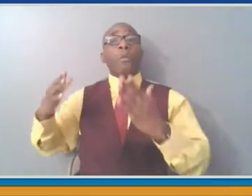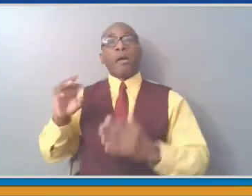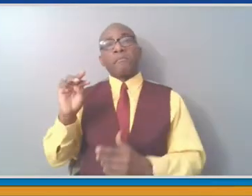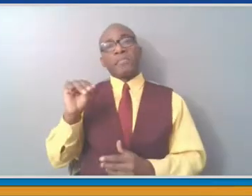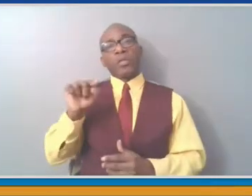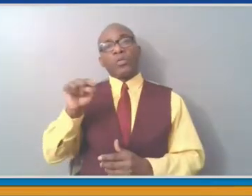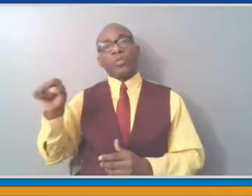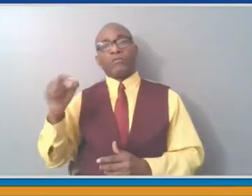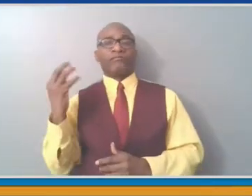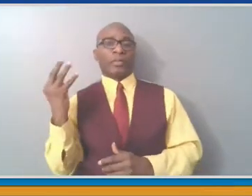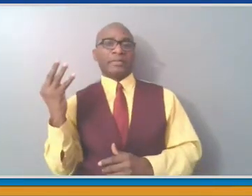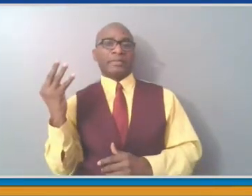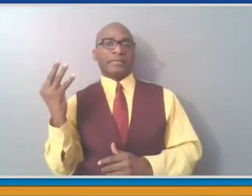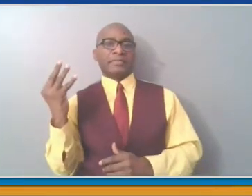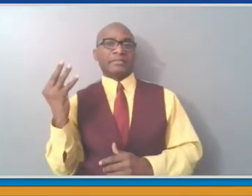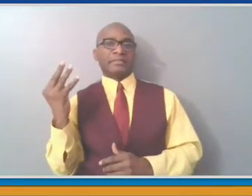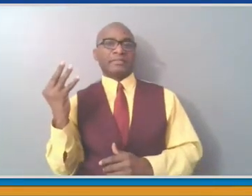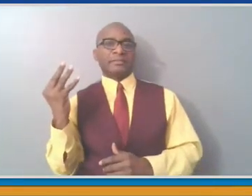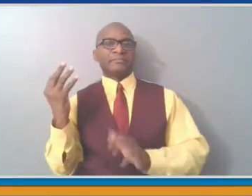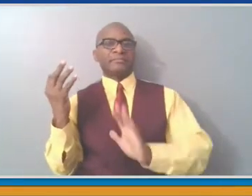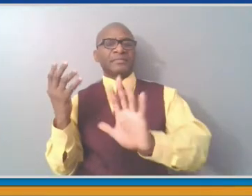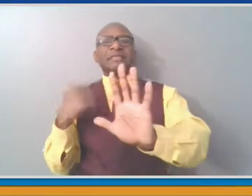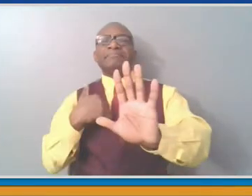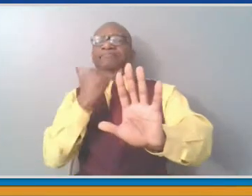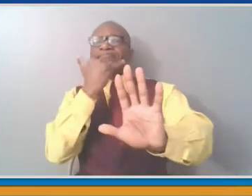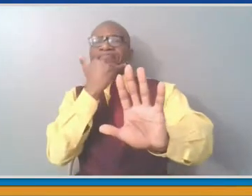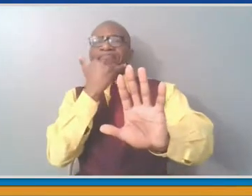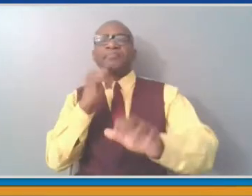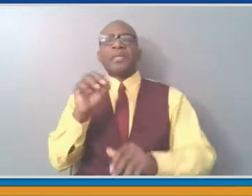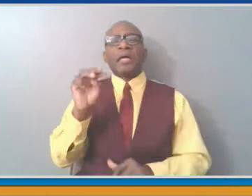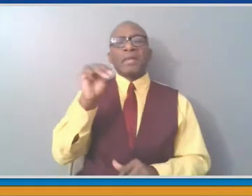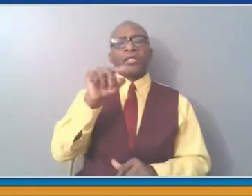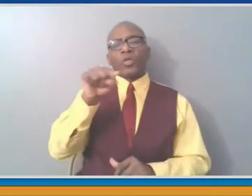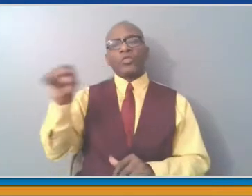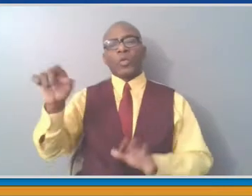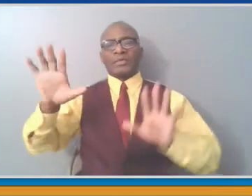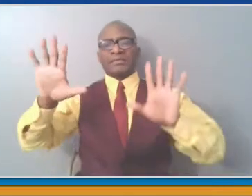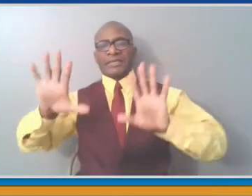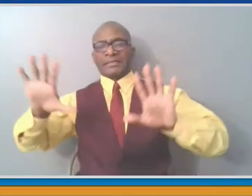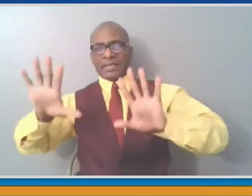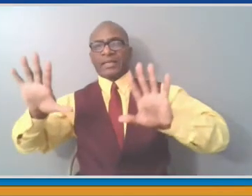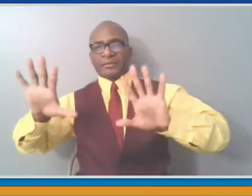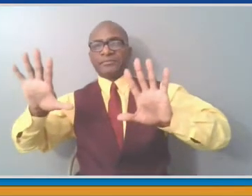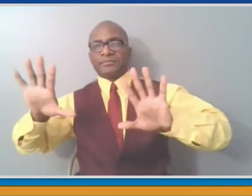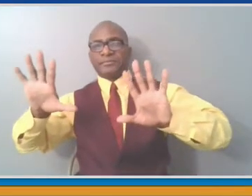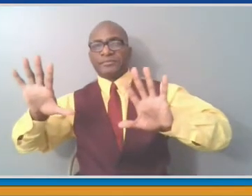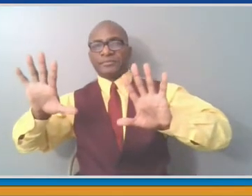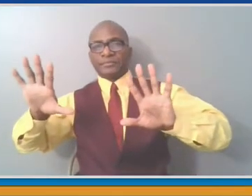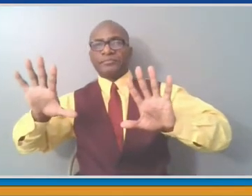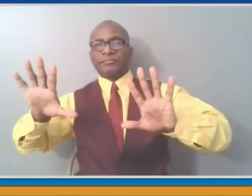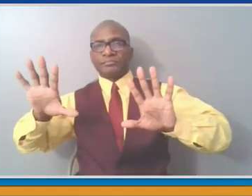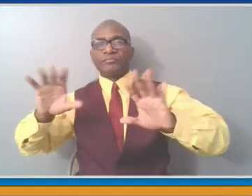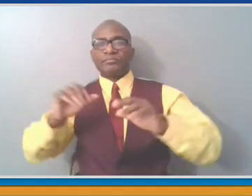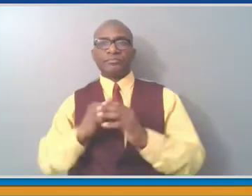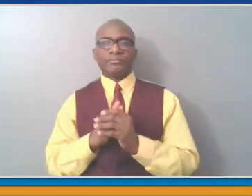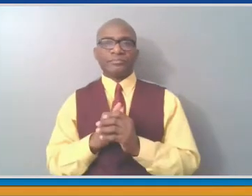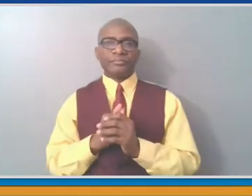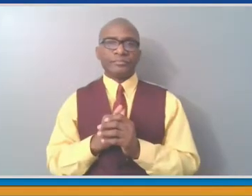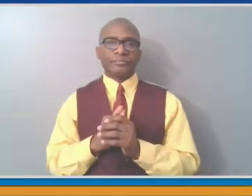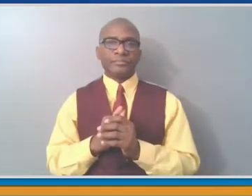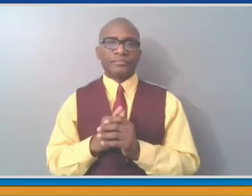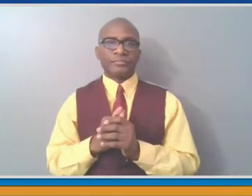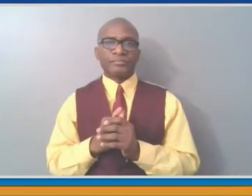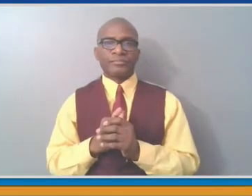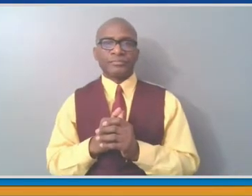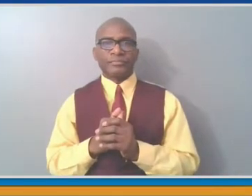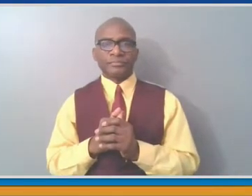amount of concentration of vaccinations. The Yonkers Armory is the second largest facility. It's been open a lot less in time, probably slightly